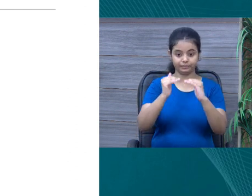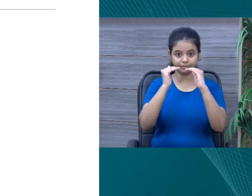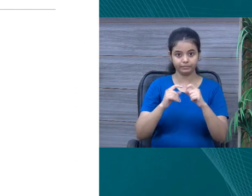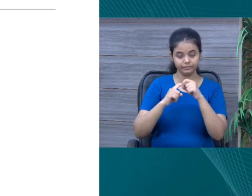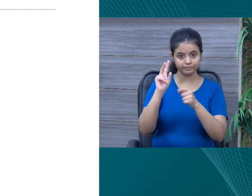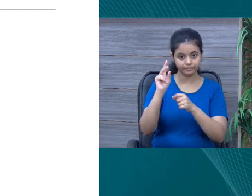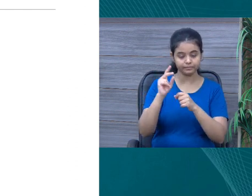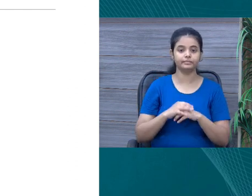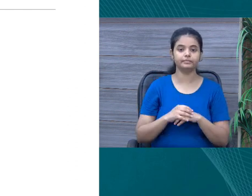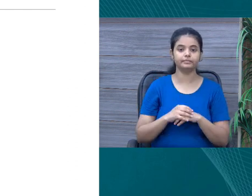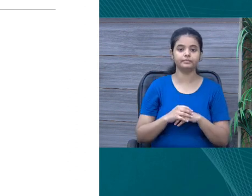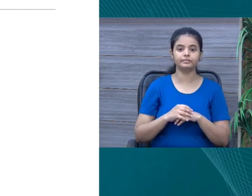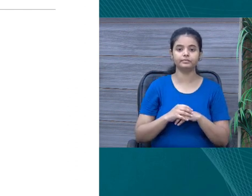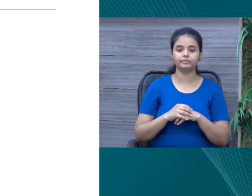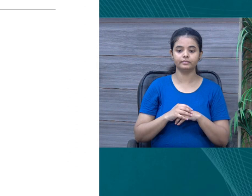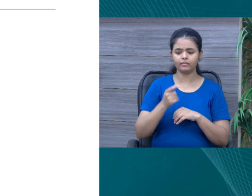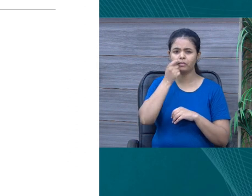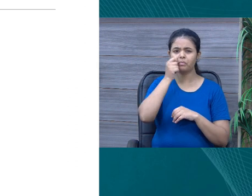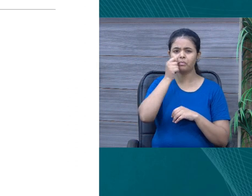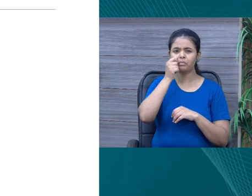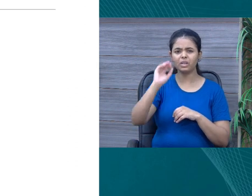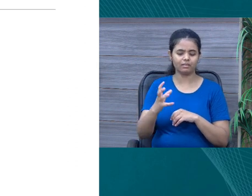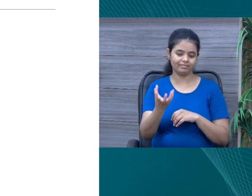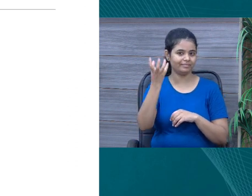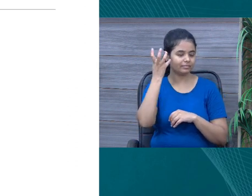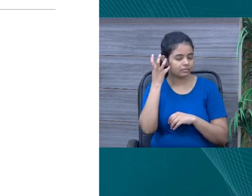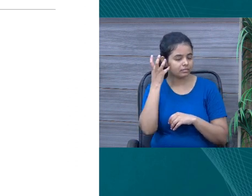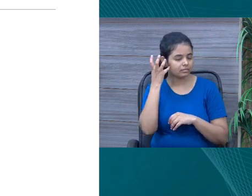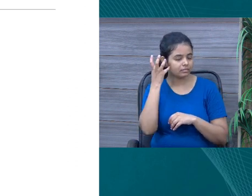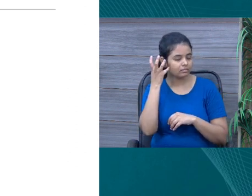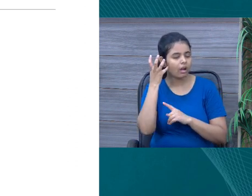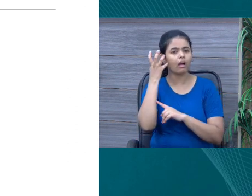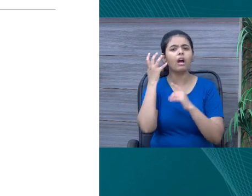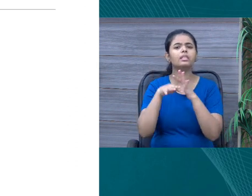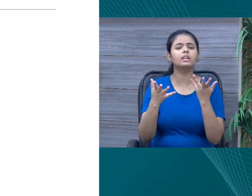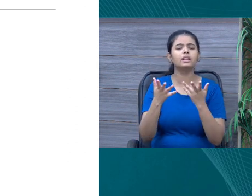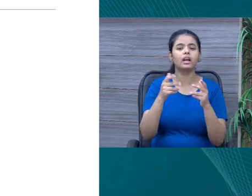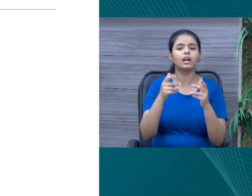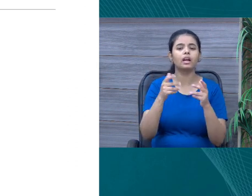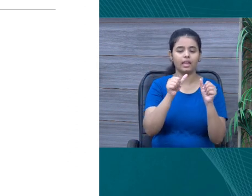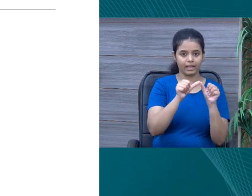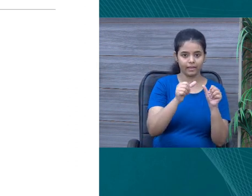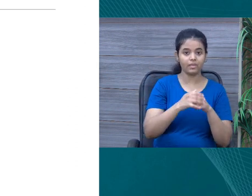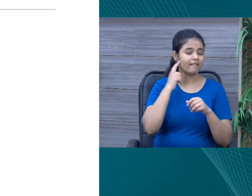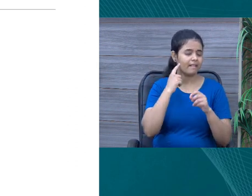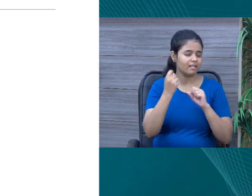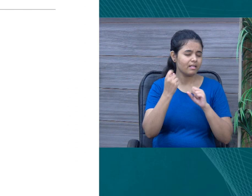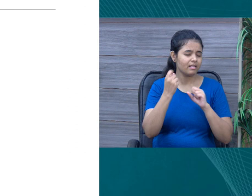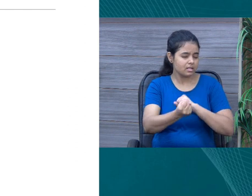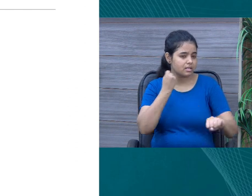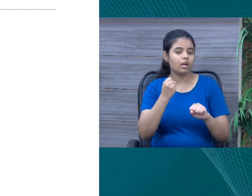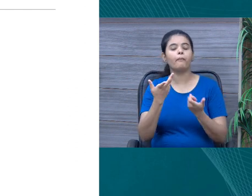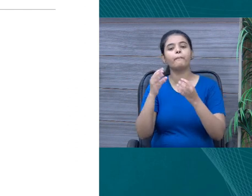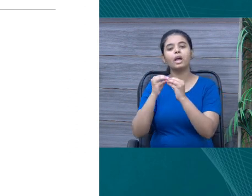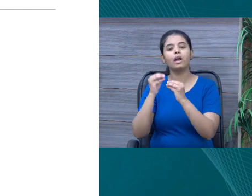question is. What did the child hear? Option A, loud noise. Option